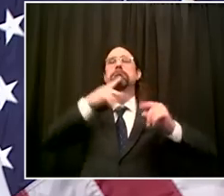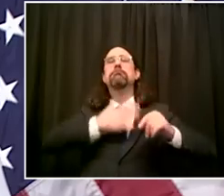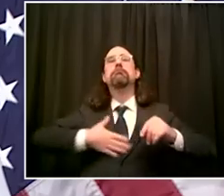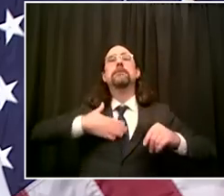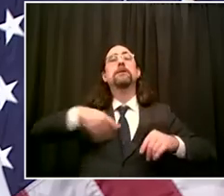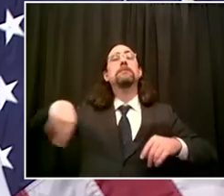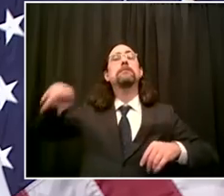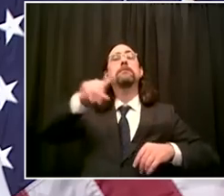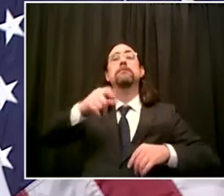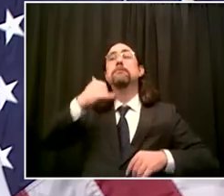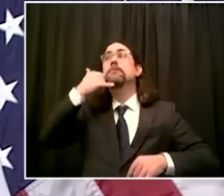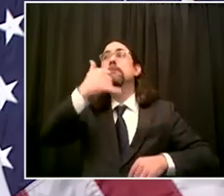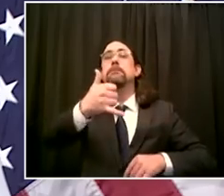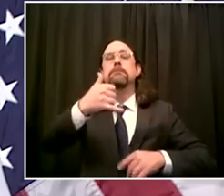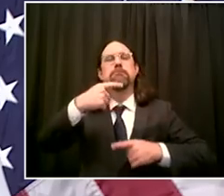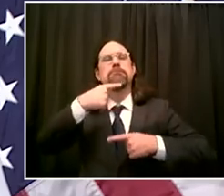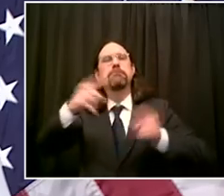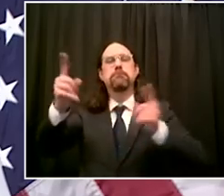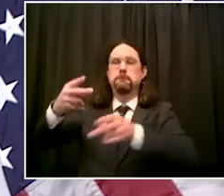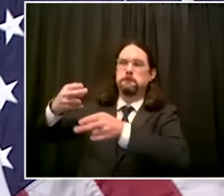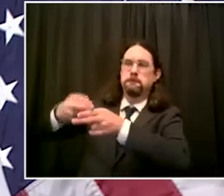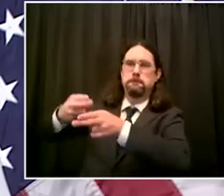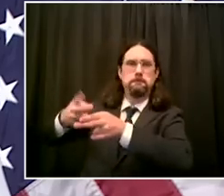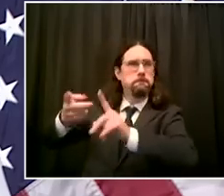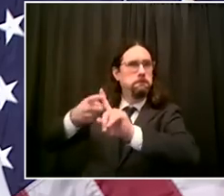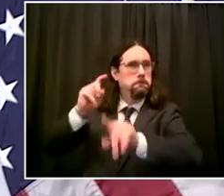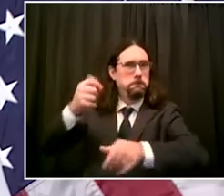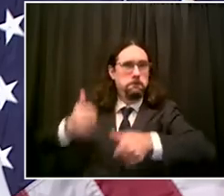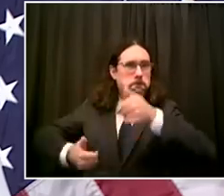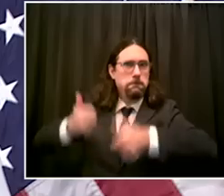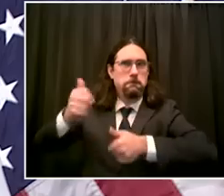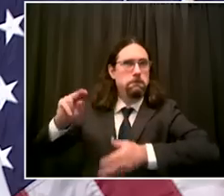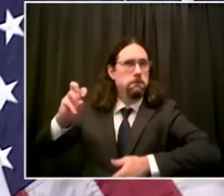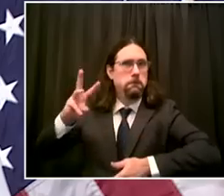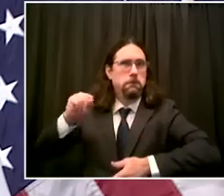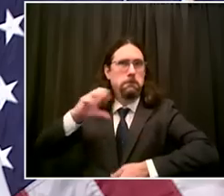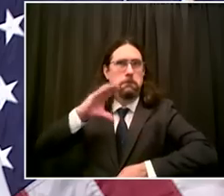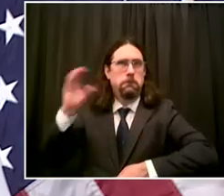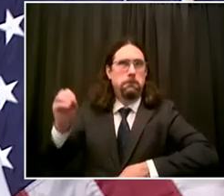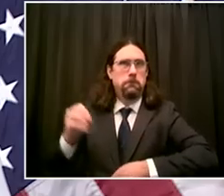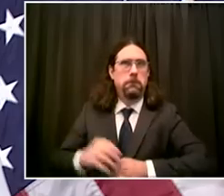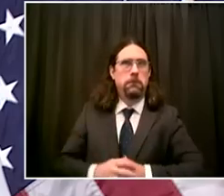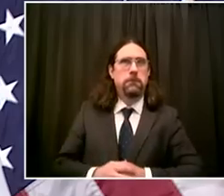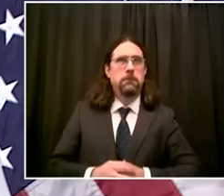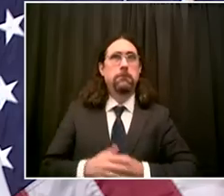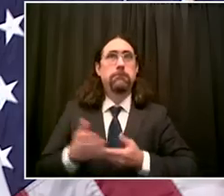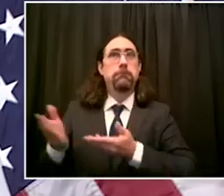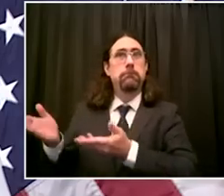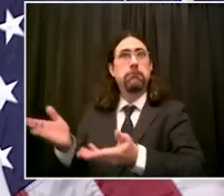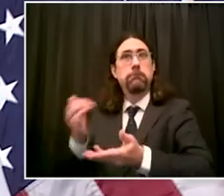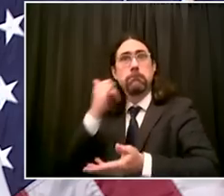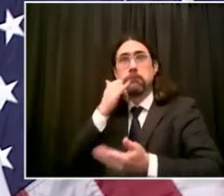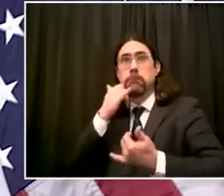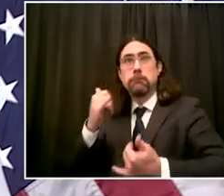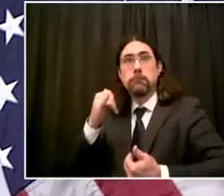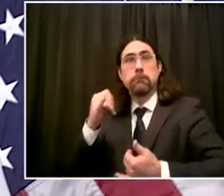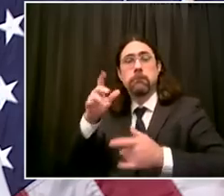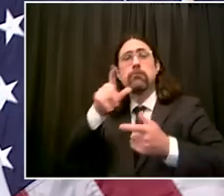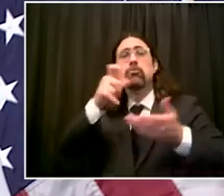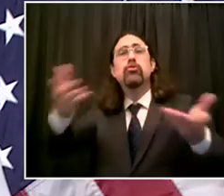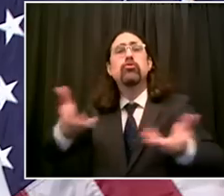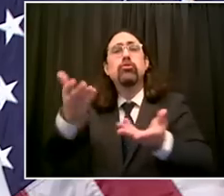hospitals dr katz president and ceo of the edc james patchett and senior advisor dr varma on the phone